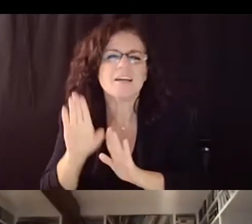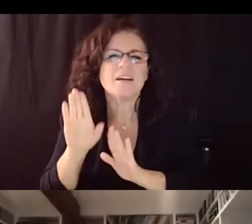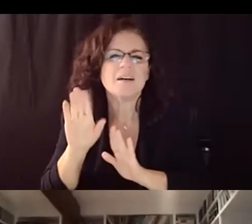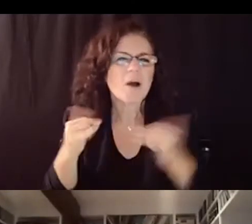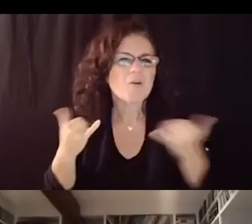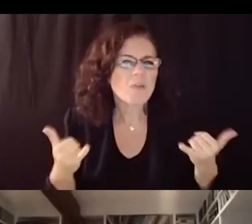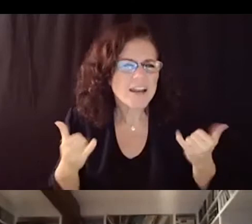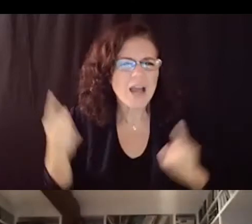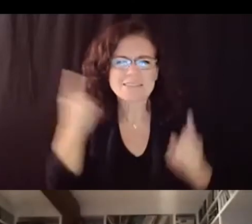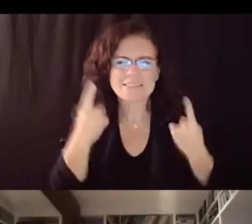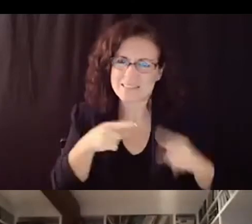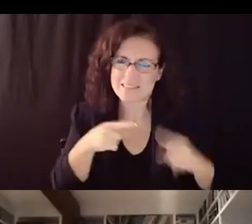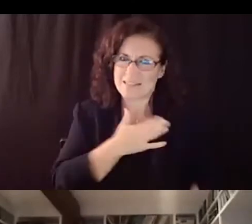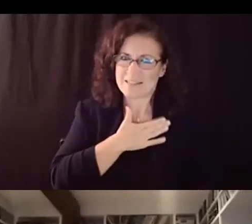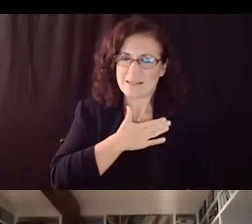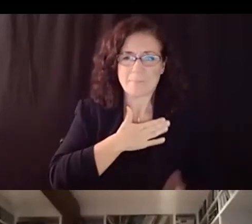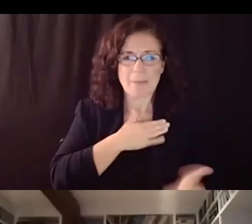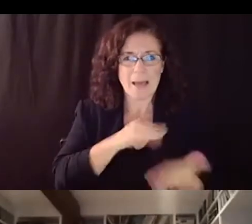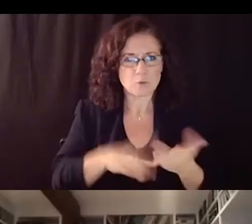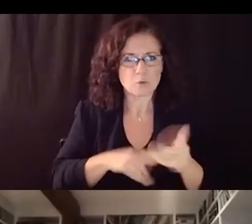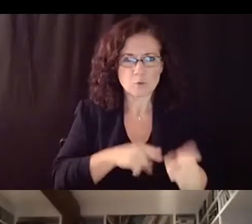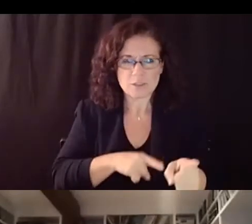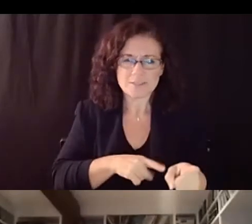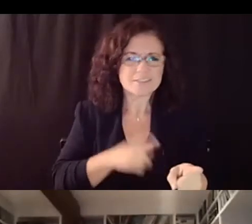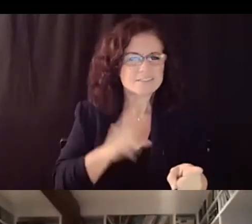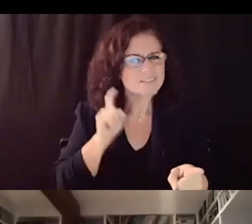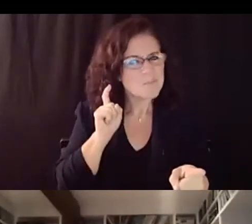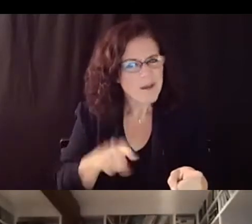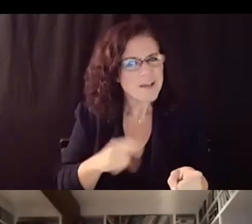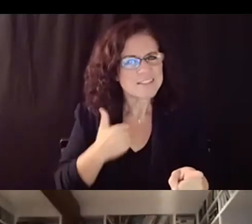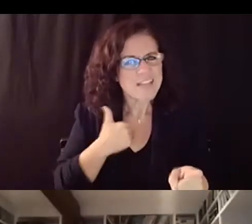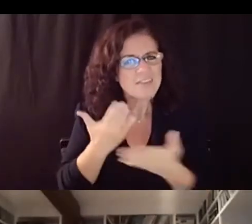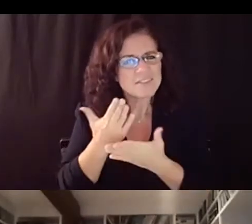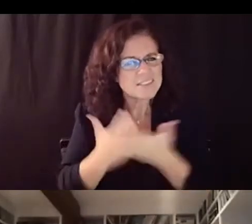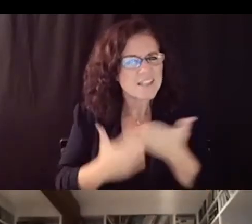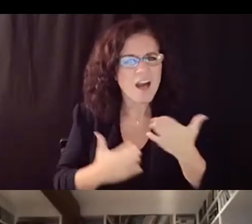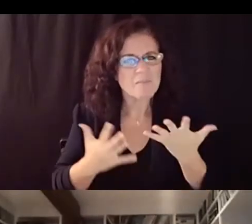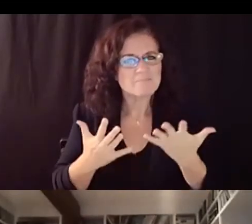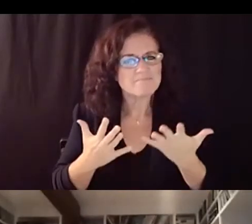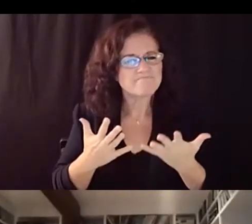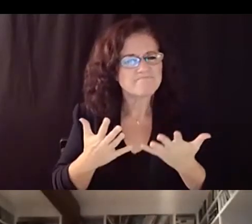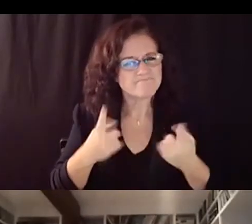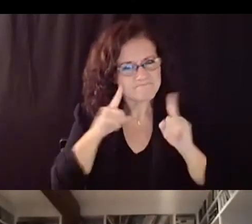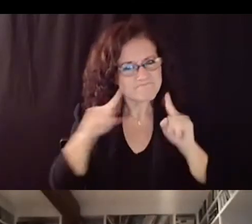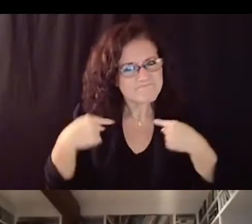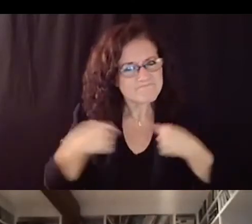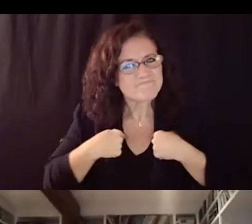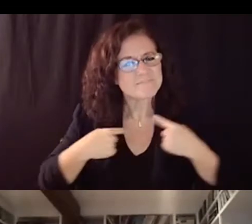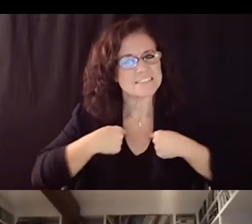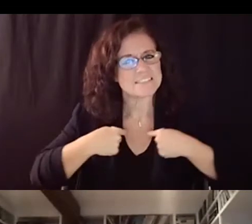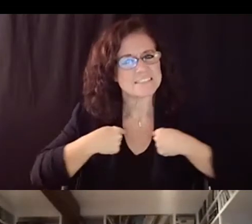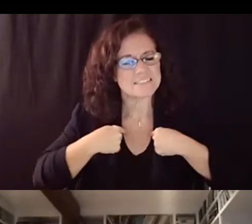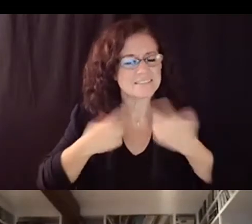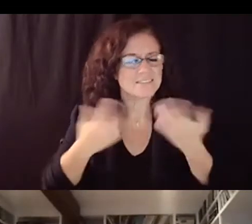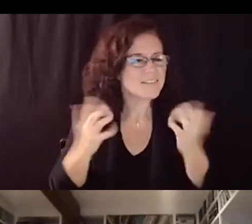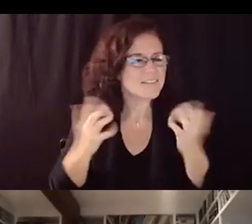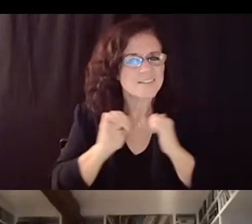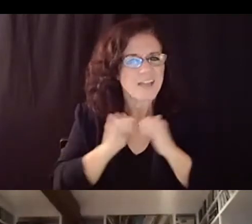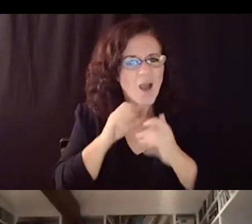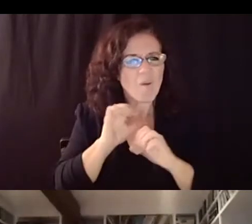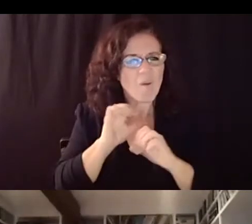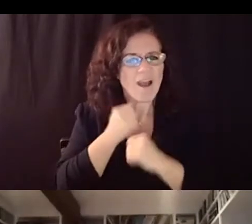i think what's best for them is to have agency there are many students that should have the choice to